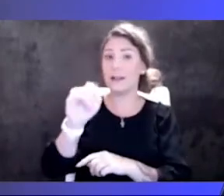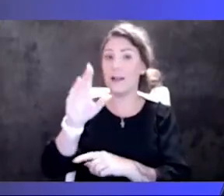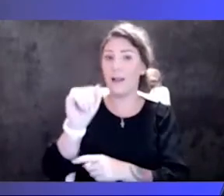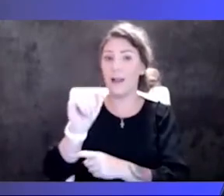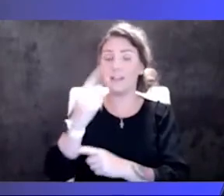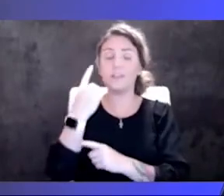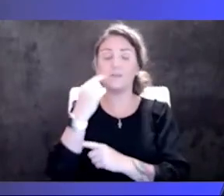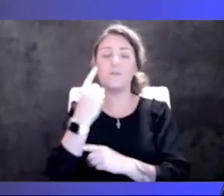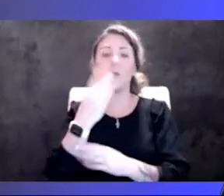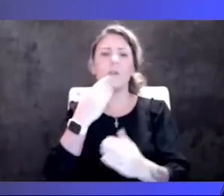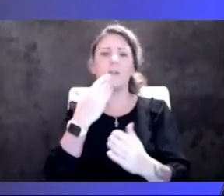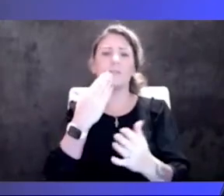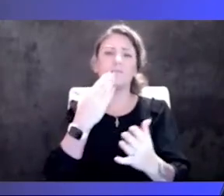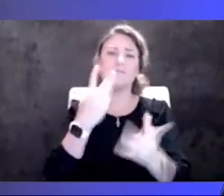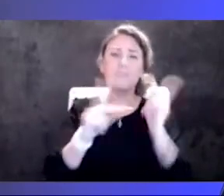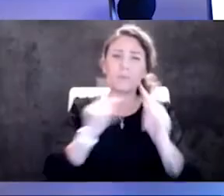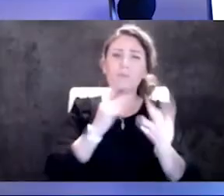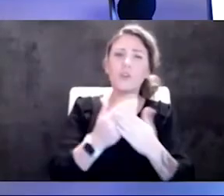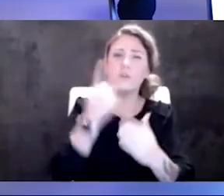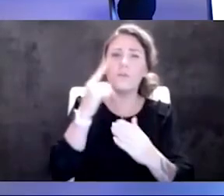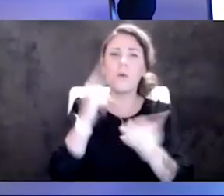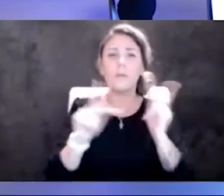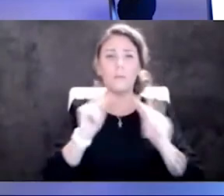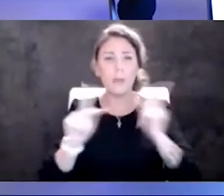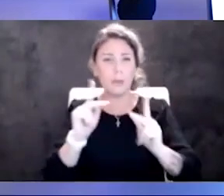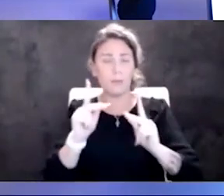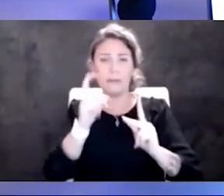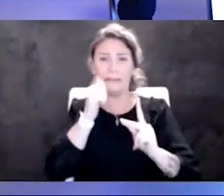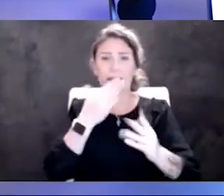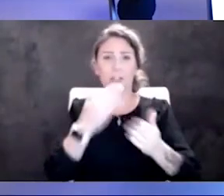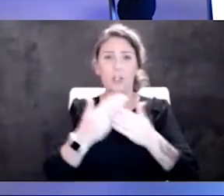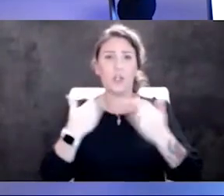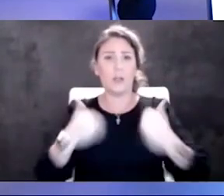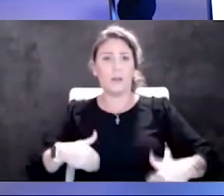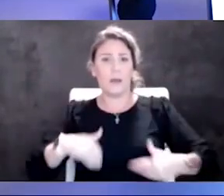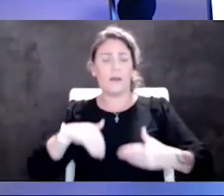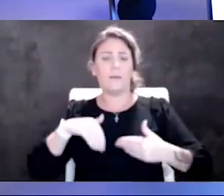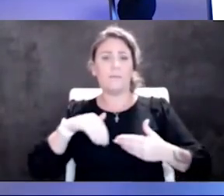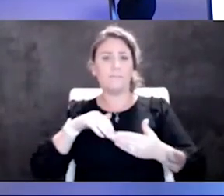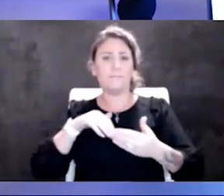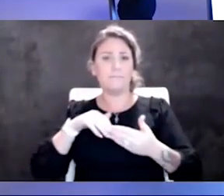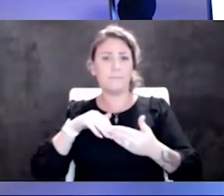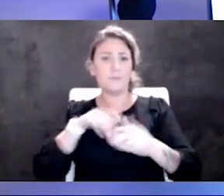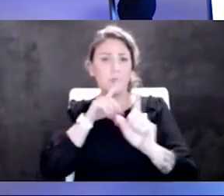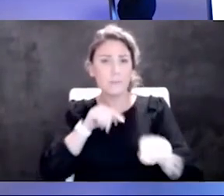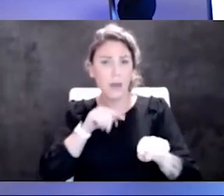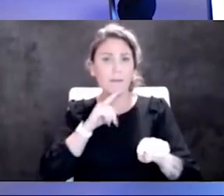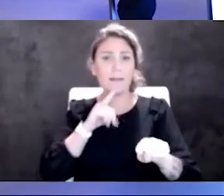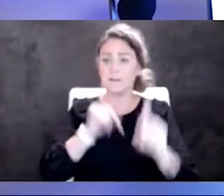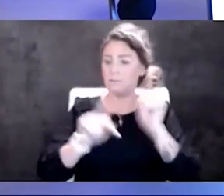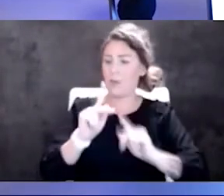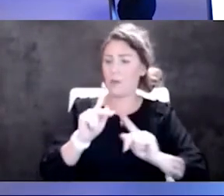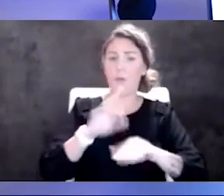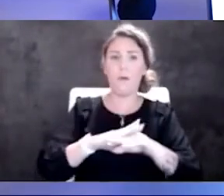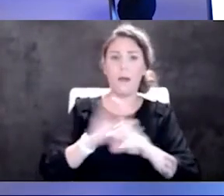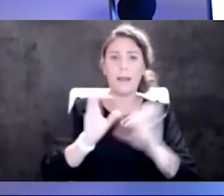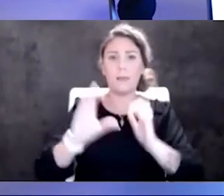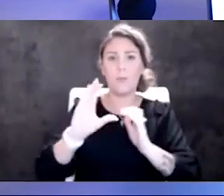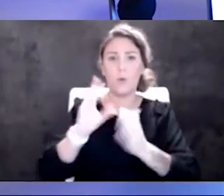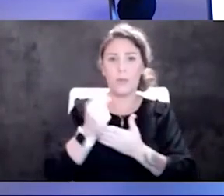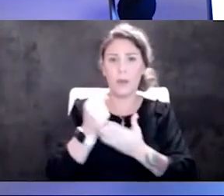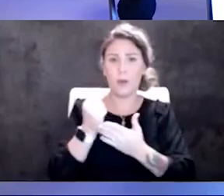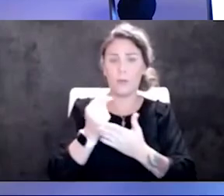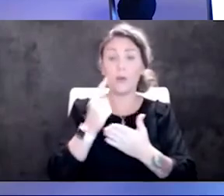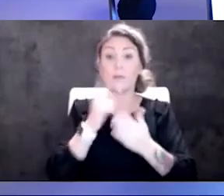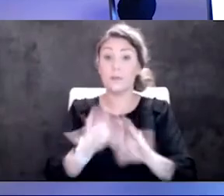Dr. Barr explain that. this is especially true for transplant patients, people on chemotherapy. It is exciting. I think the other ones, I think Paxlovin